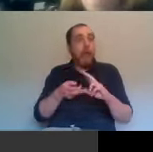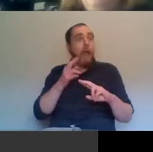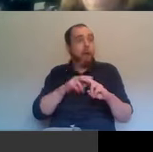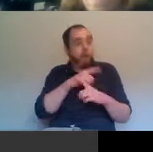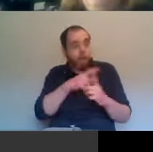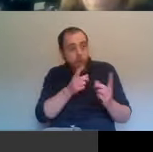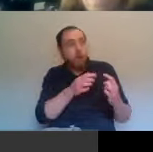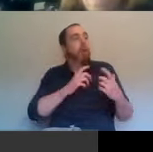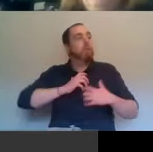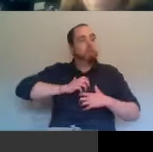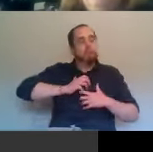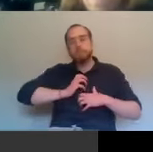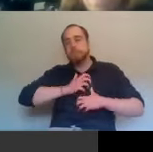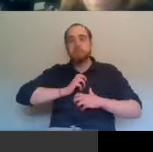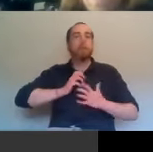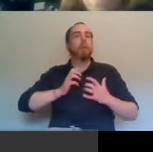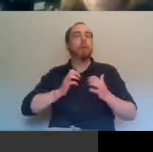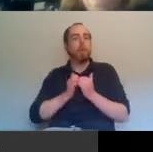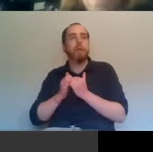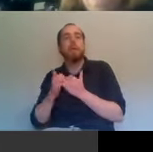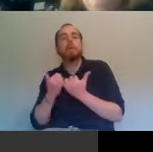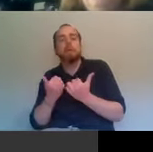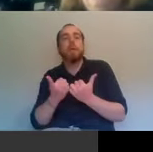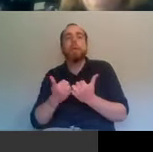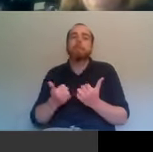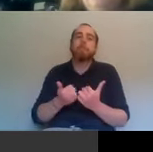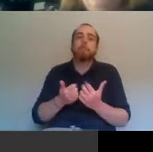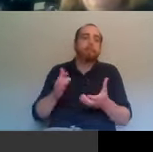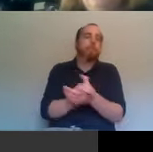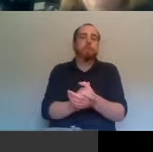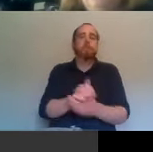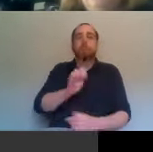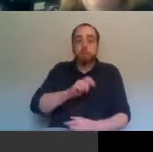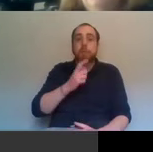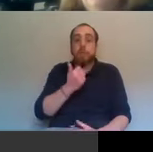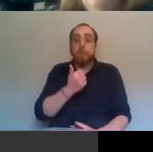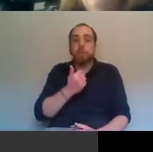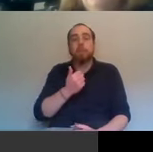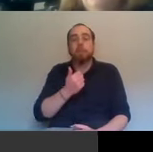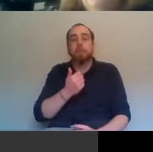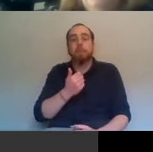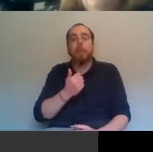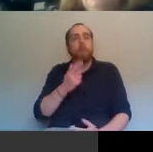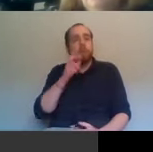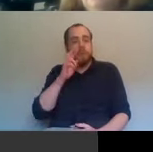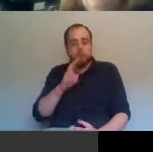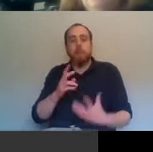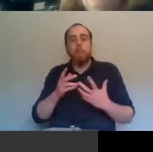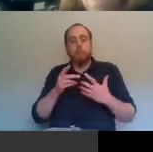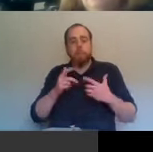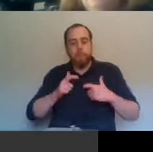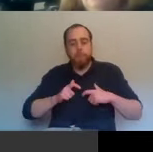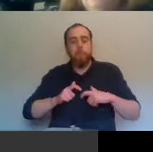out, then it is possible that we are moving, and some of the polling already seems to show this, that we're moving out of that very